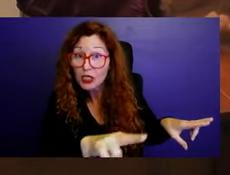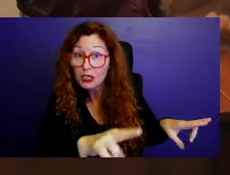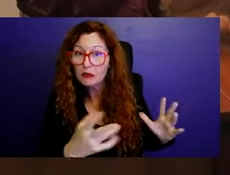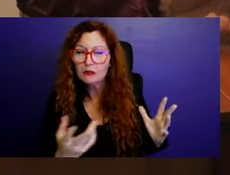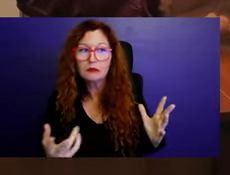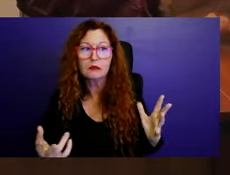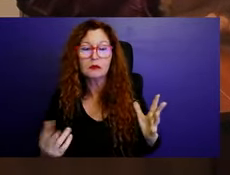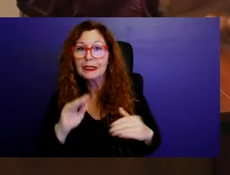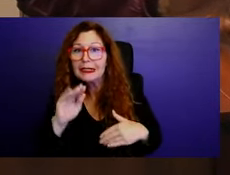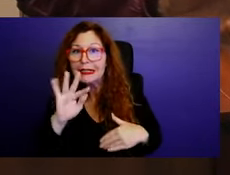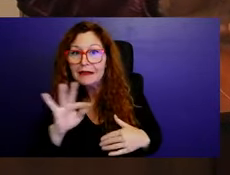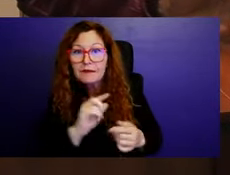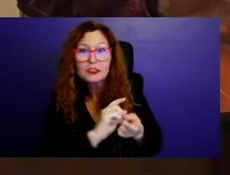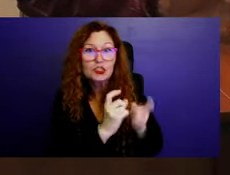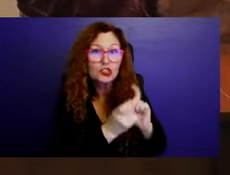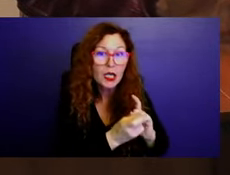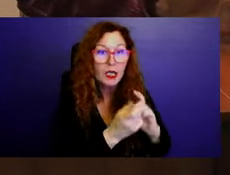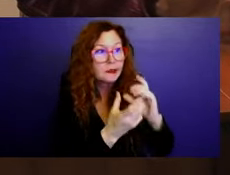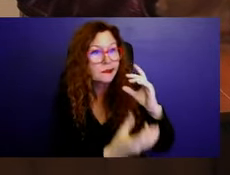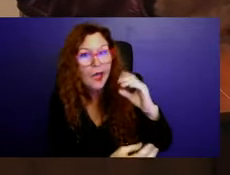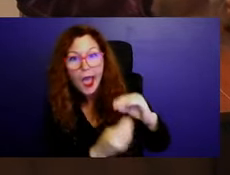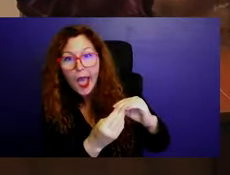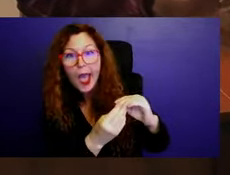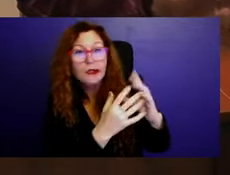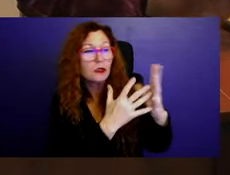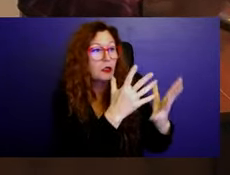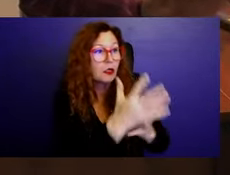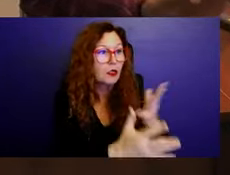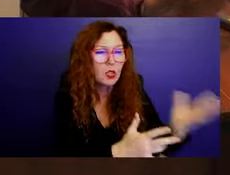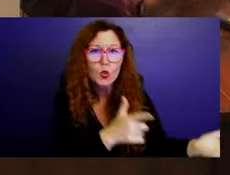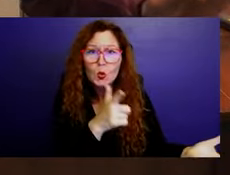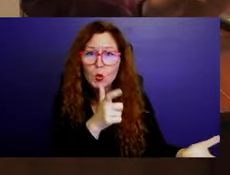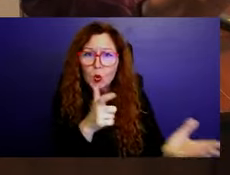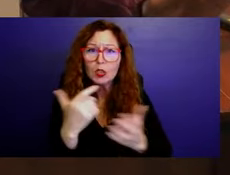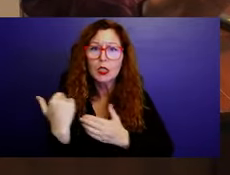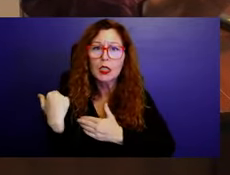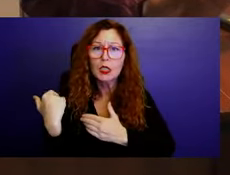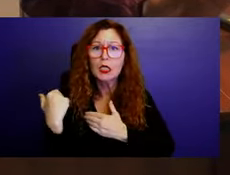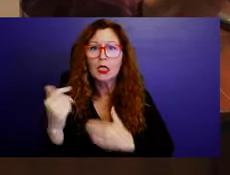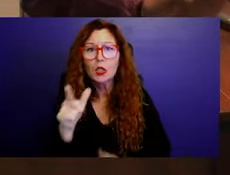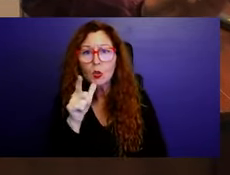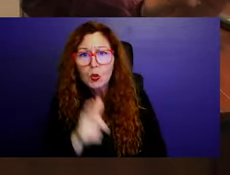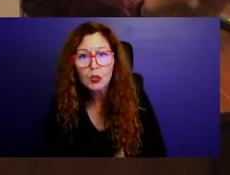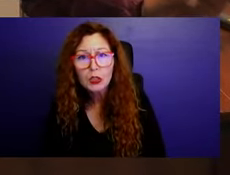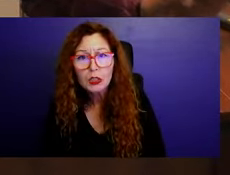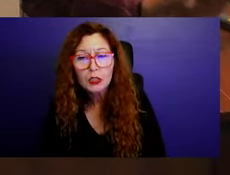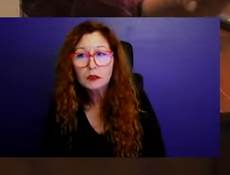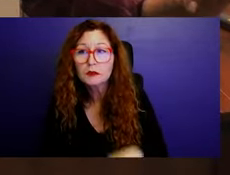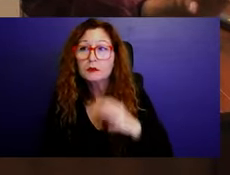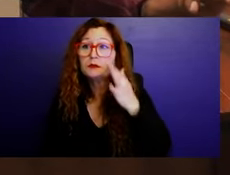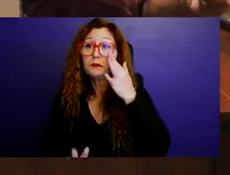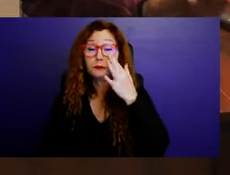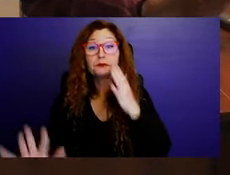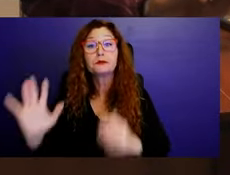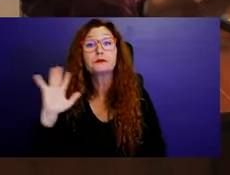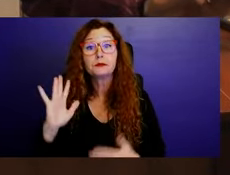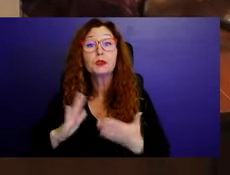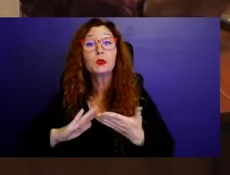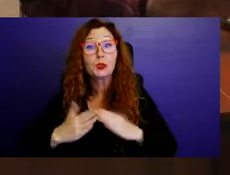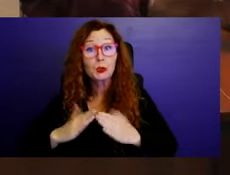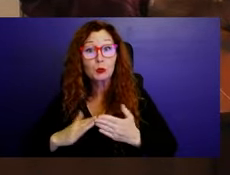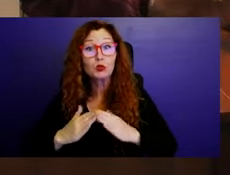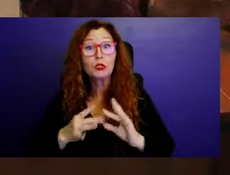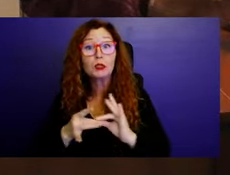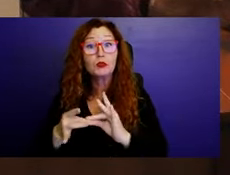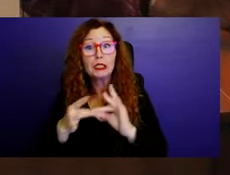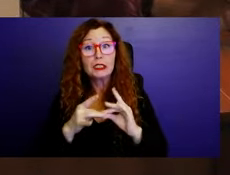there was a board. At one time, there was also a community relations board. Those boards were removed because you said it cost too